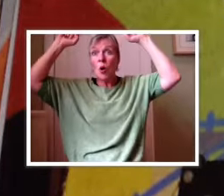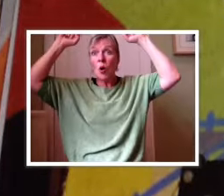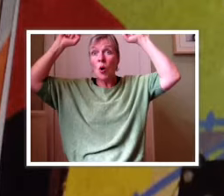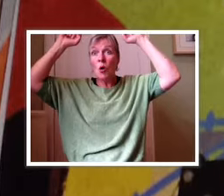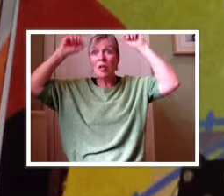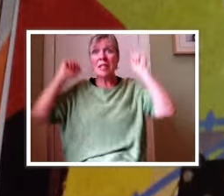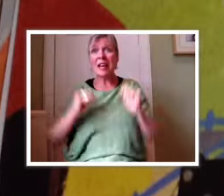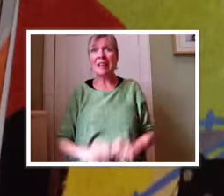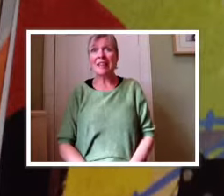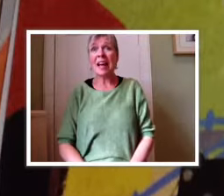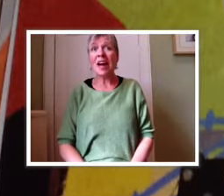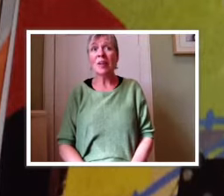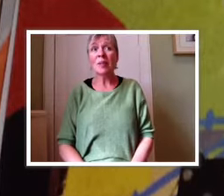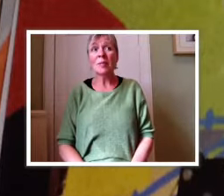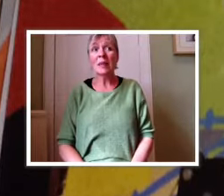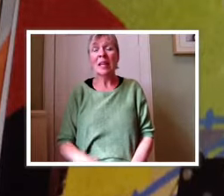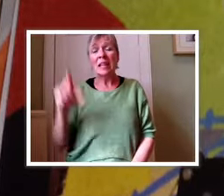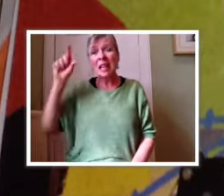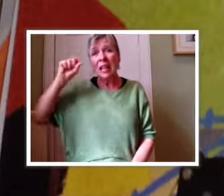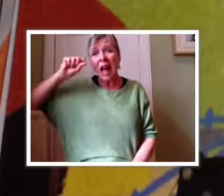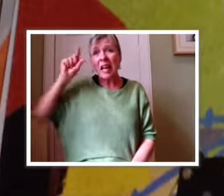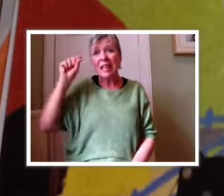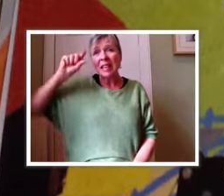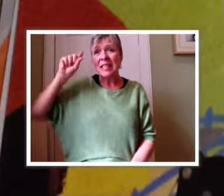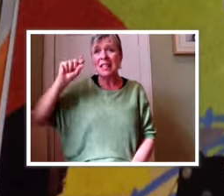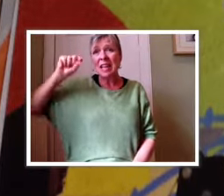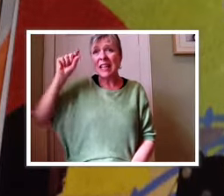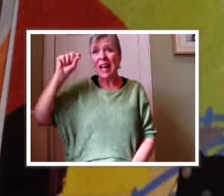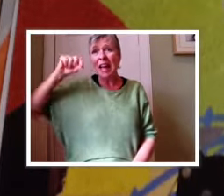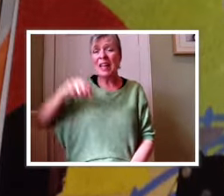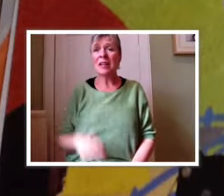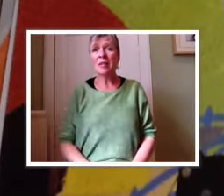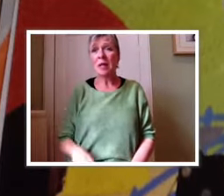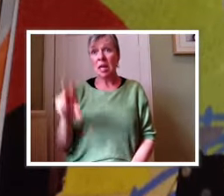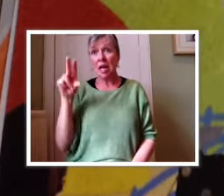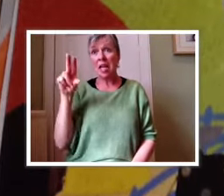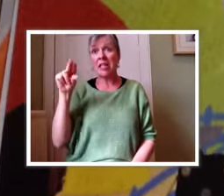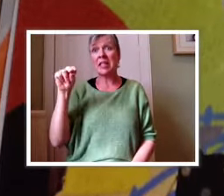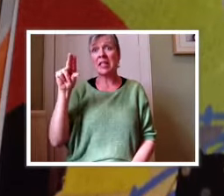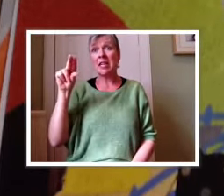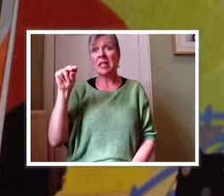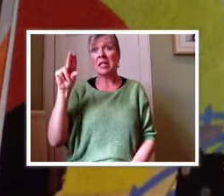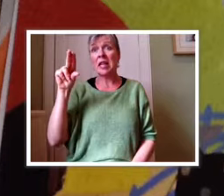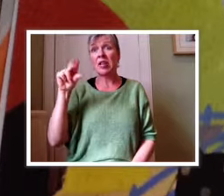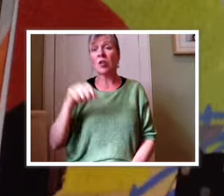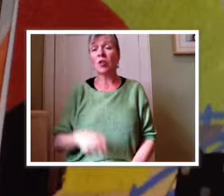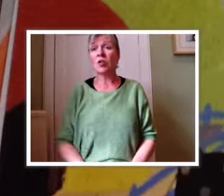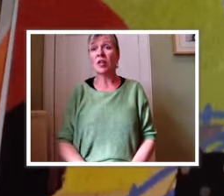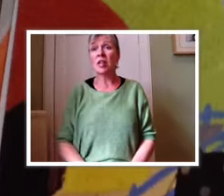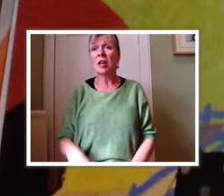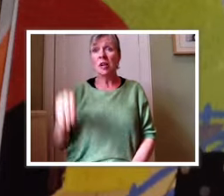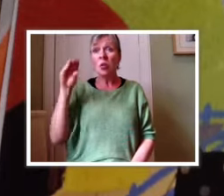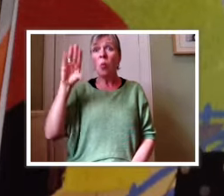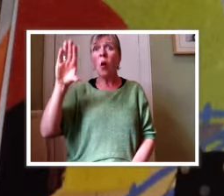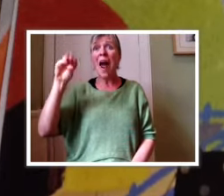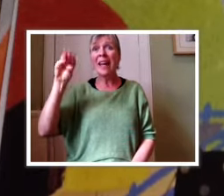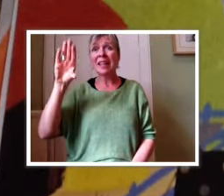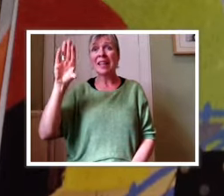Moo, said the cow. Cluck, said the hen. Hiss, said the goose.